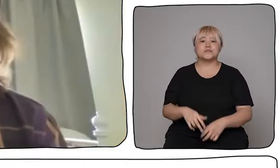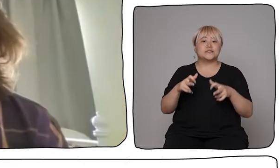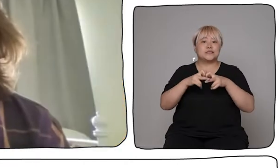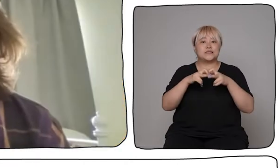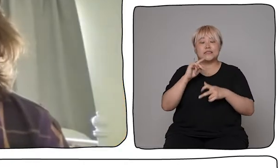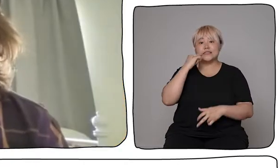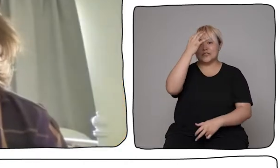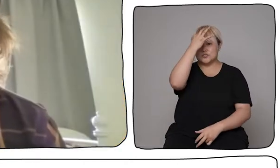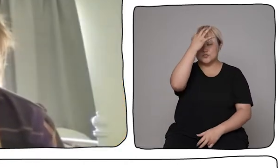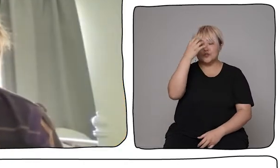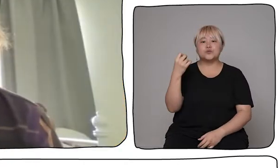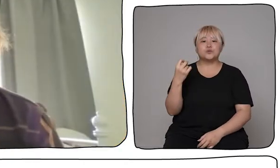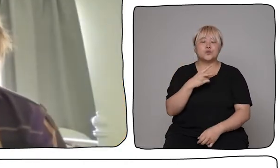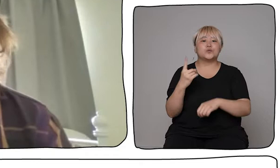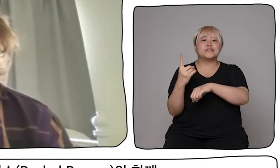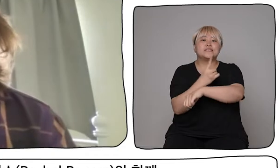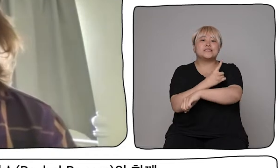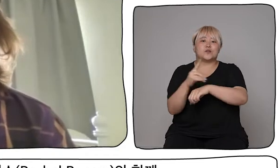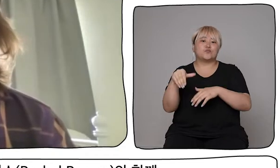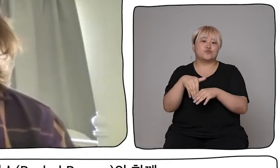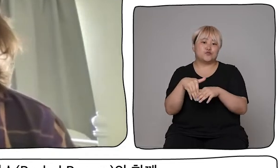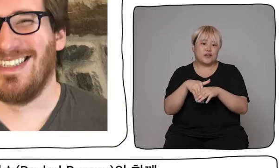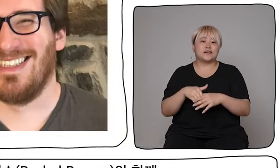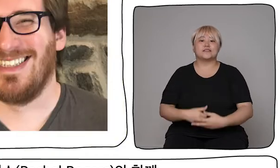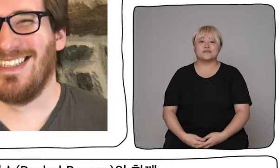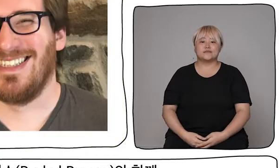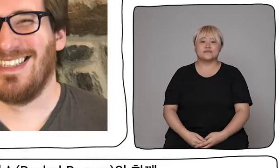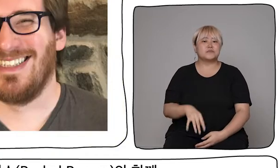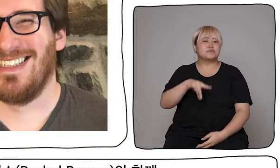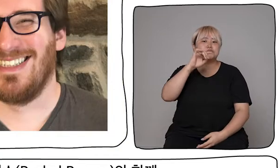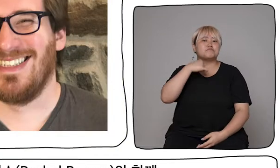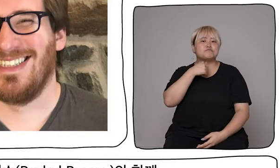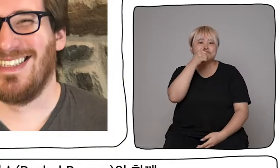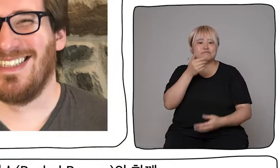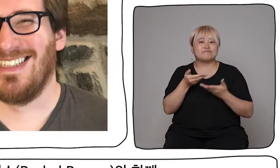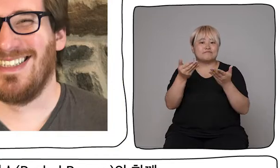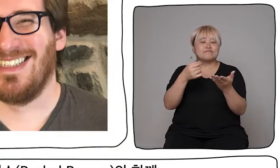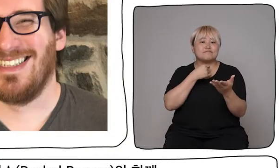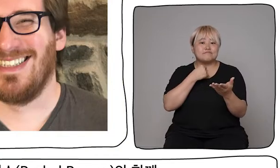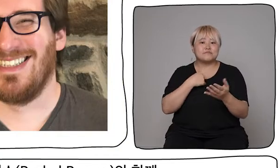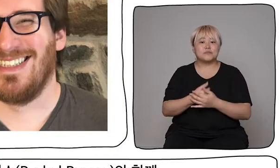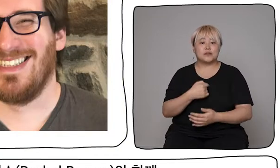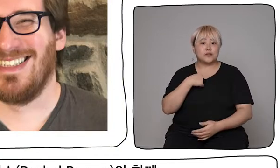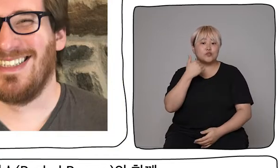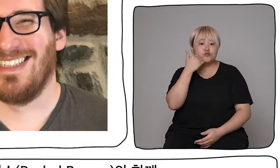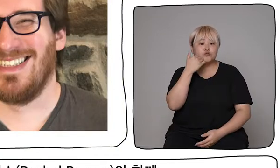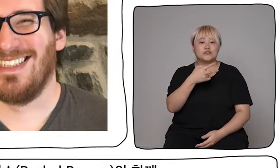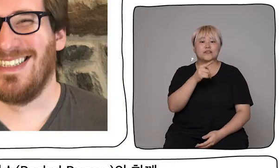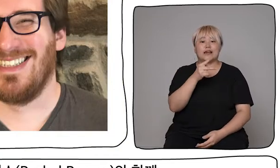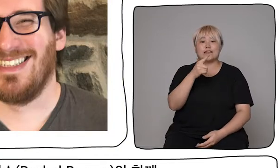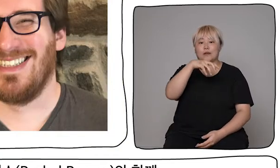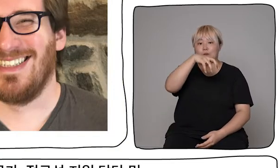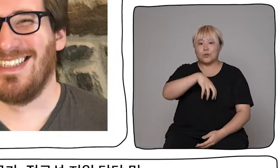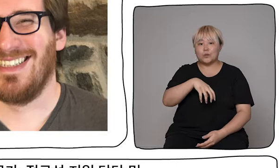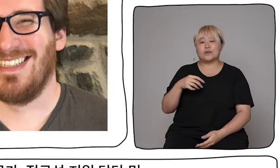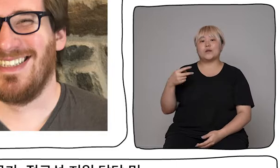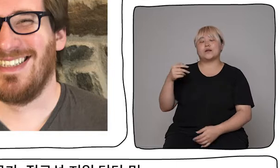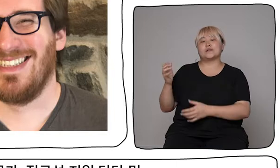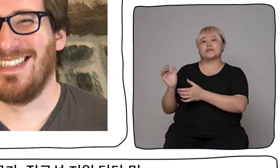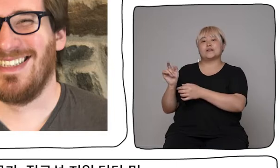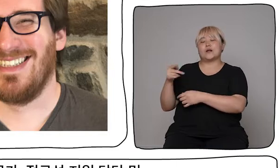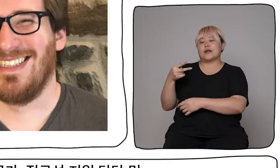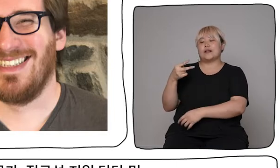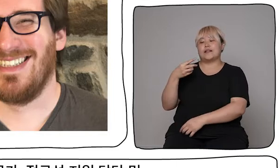But who am I? I am the co-executive producer at DADA alongside my colleague Rachel Rogers